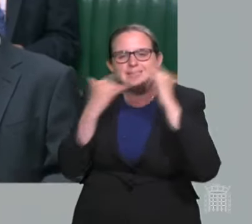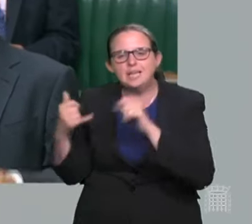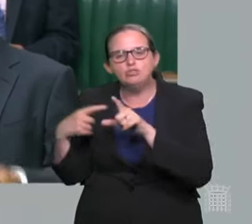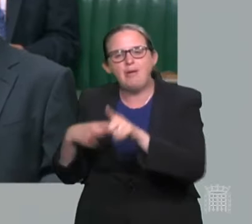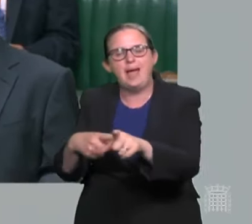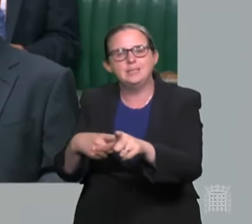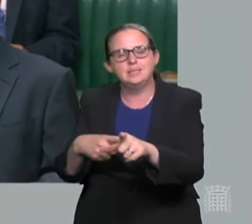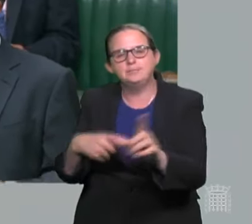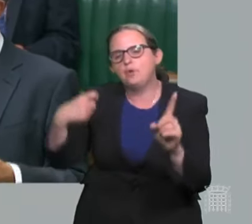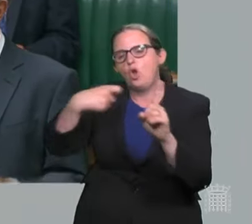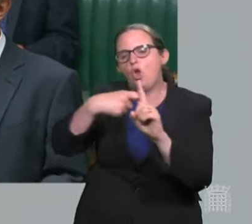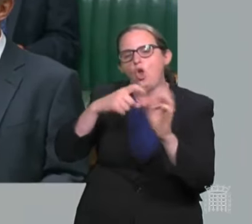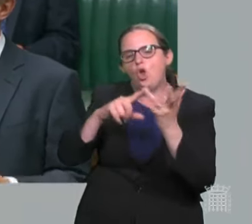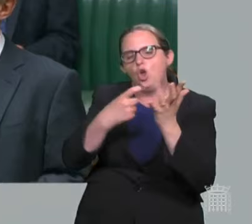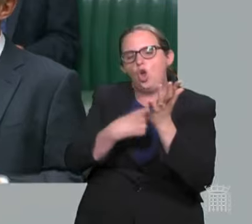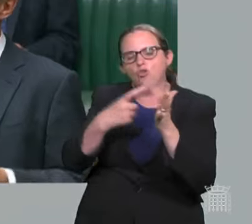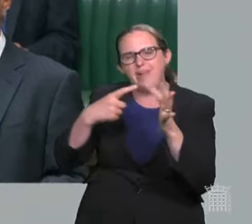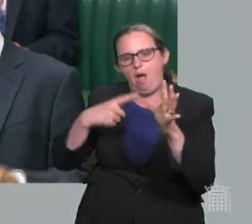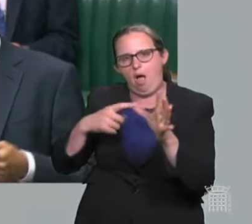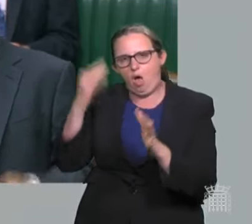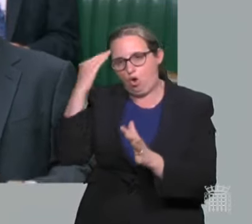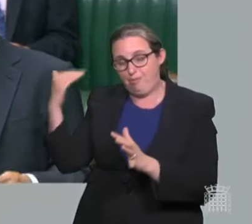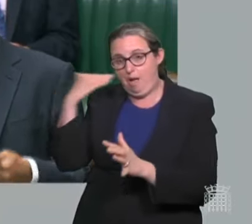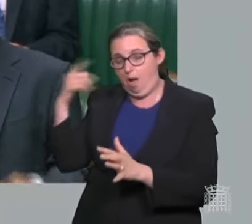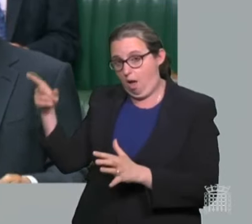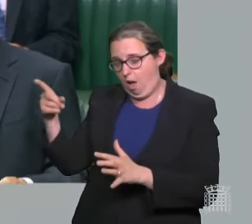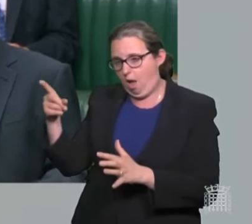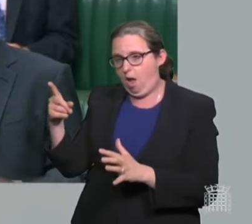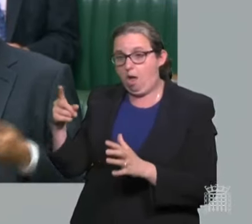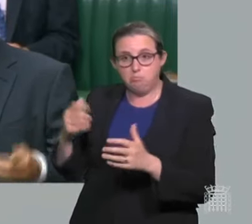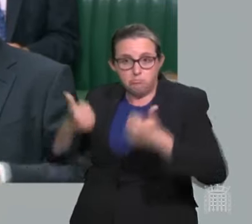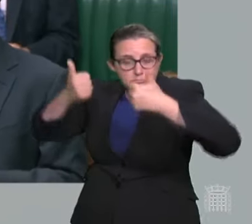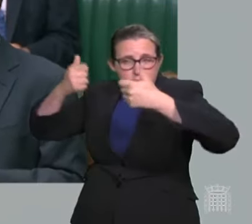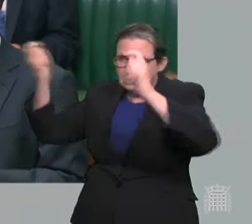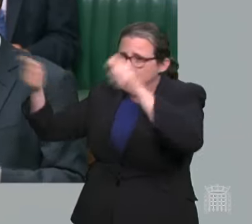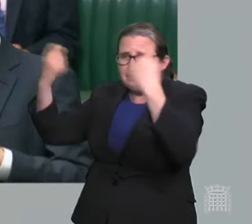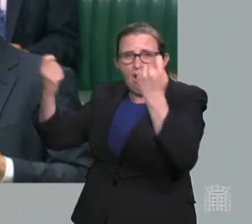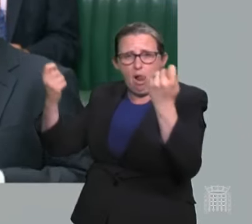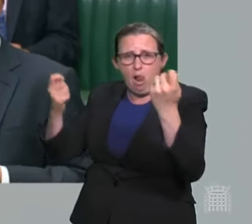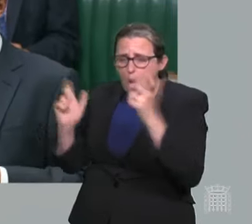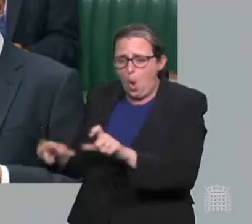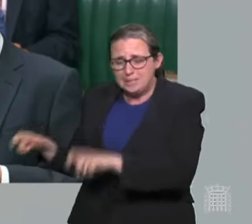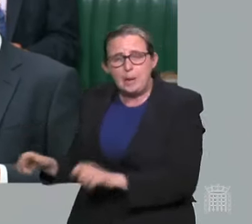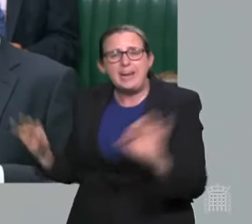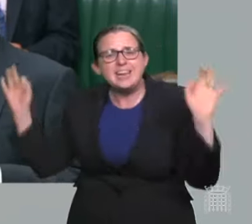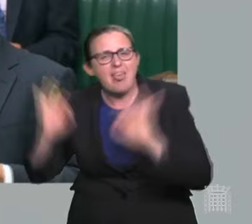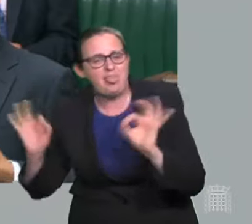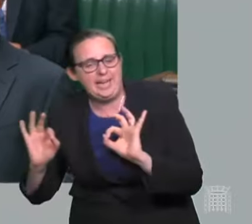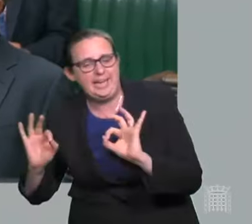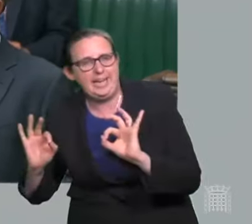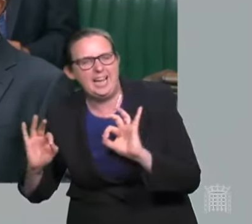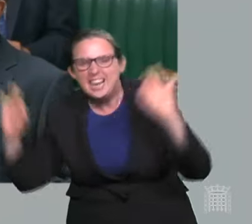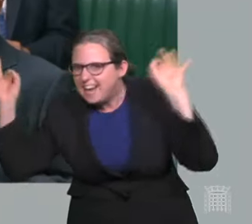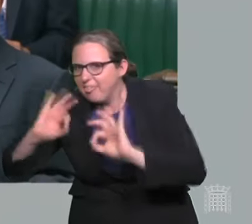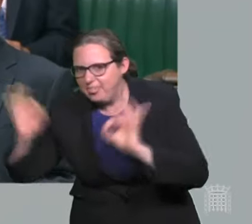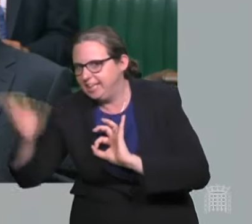stop any lockdowns. Here, it failed to stop three lockdowns and the head of Test and Trace told my committee that between